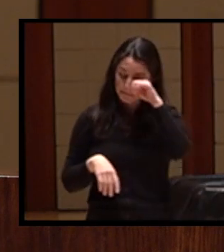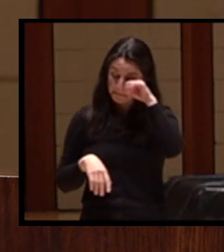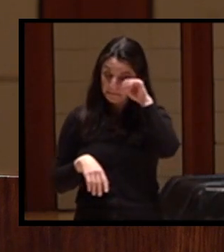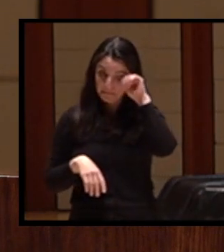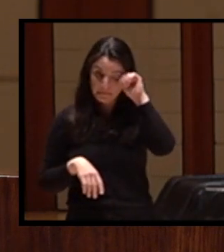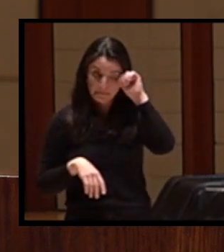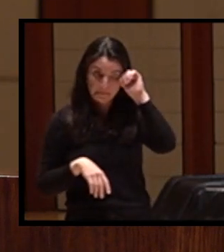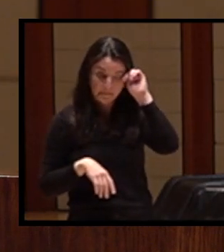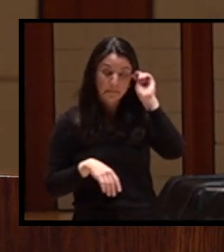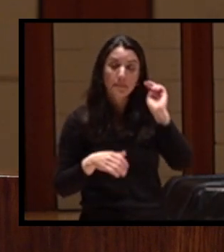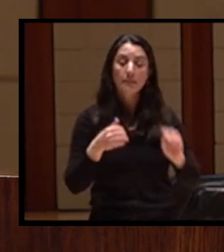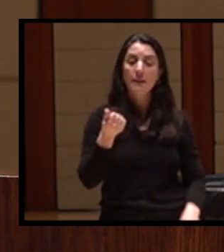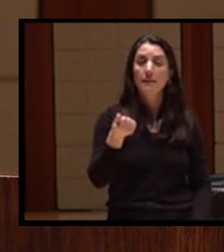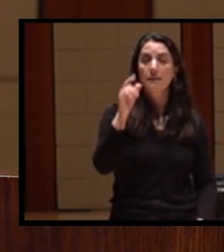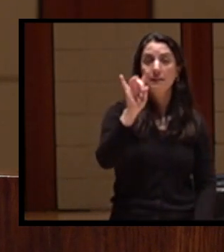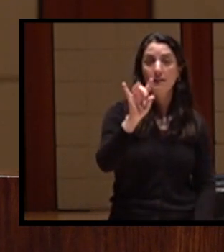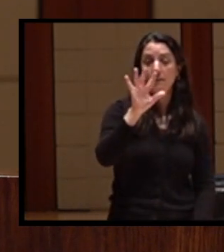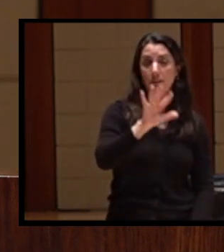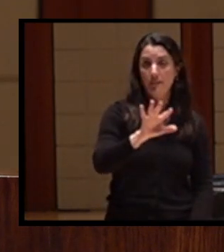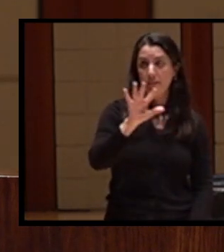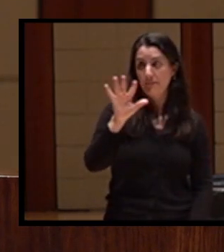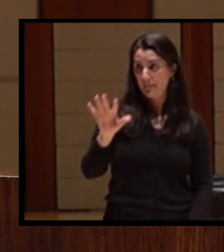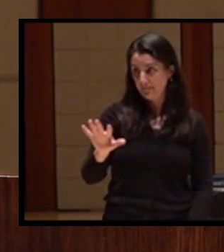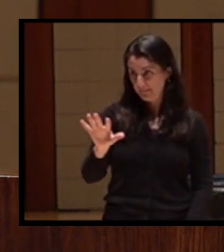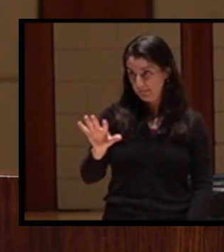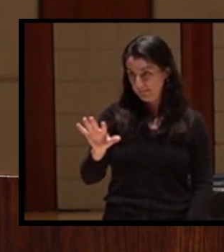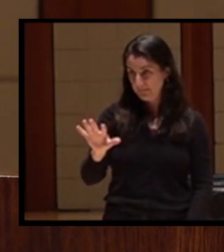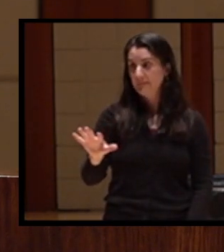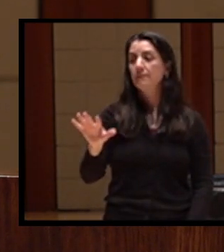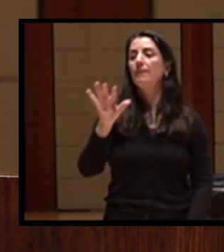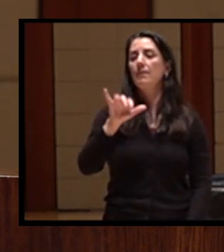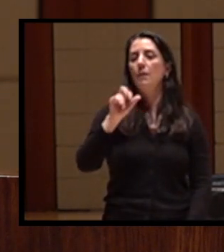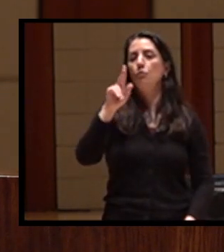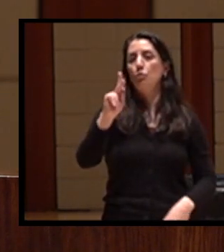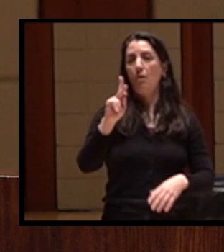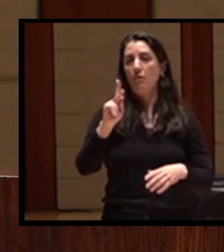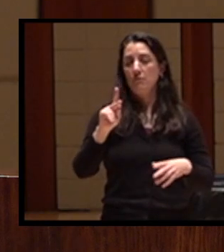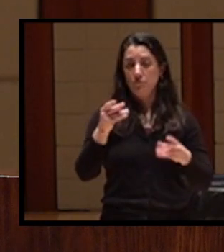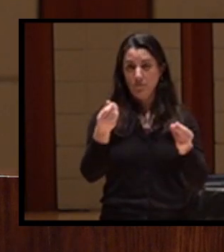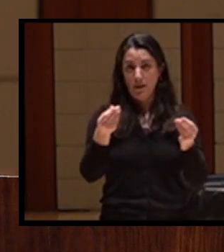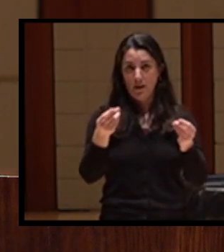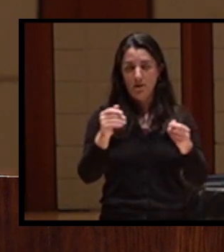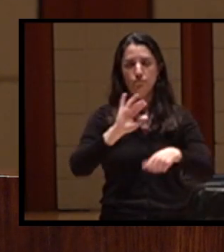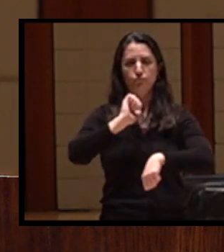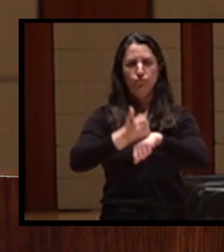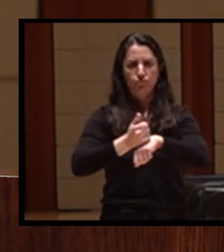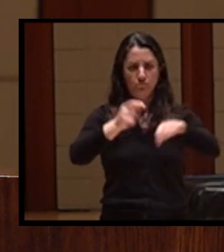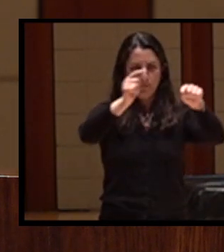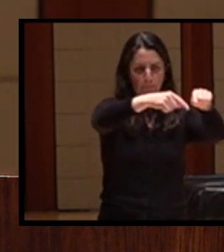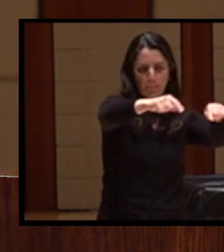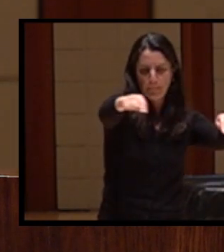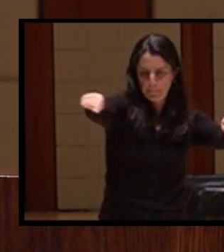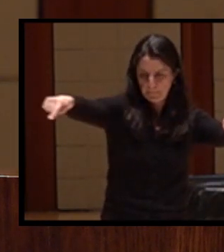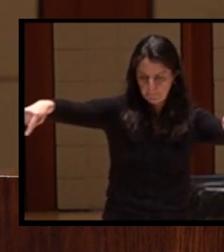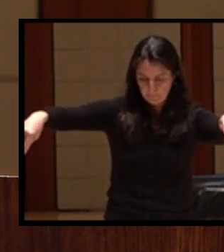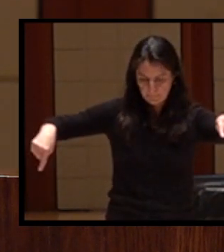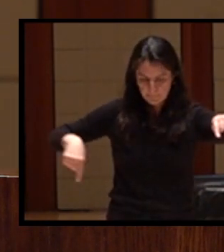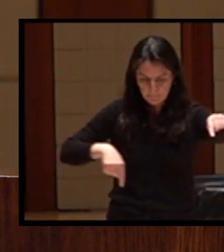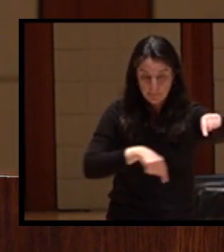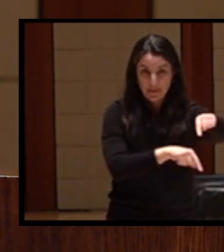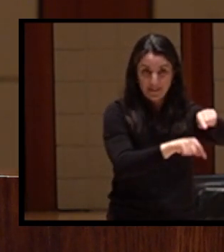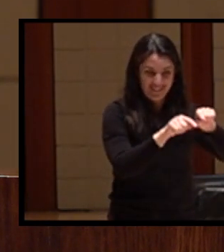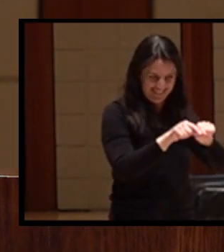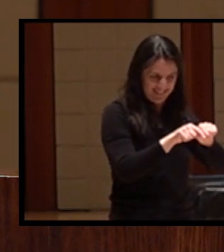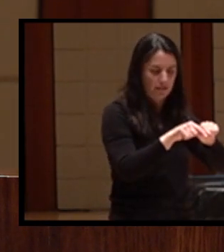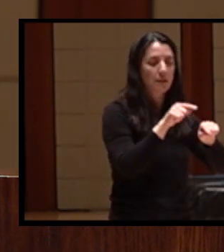created by an executive order. Reserving one mile on either side of the river from the mouth of the Klamath up through